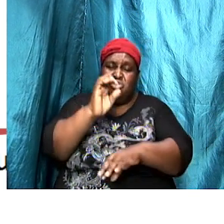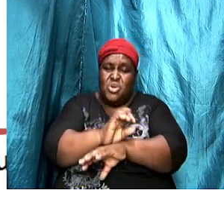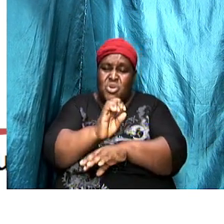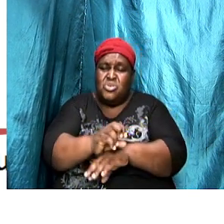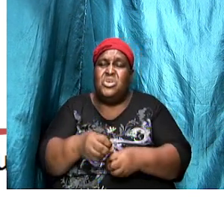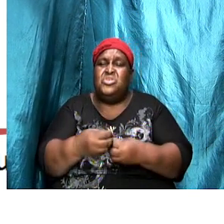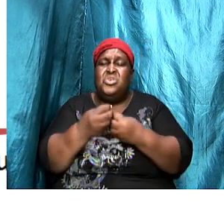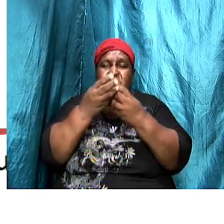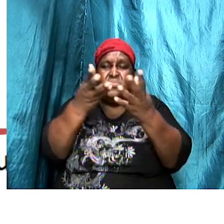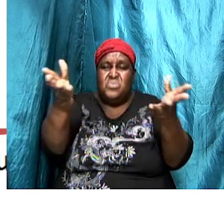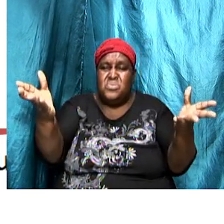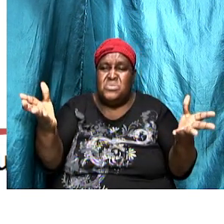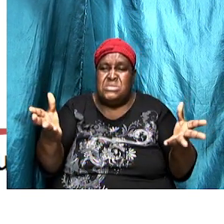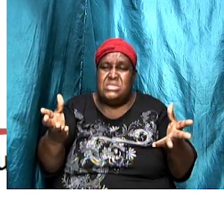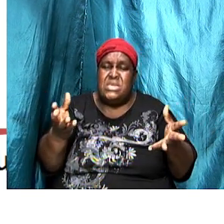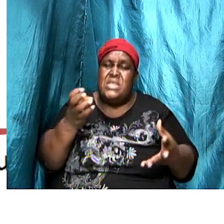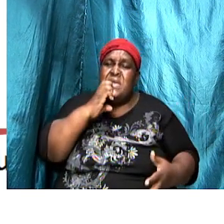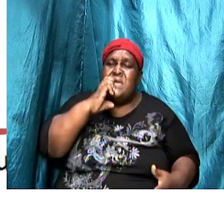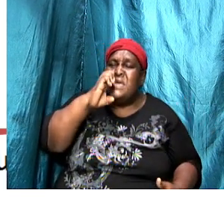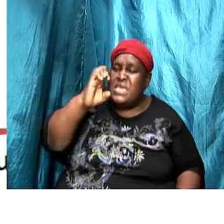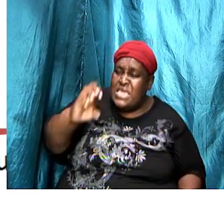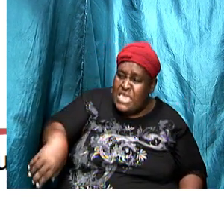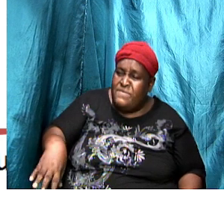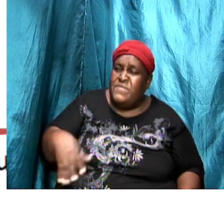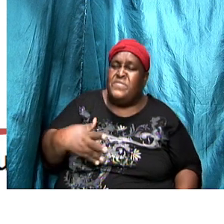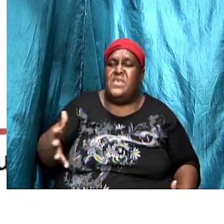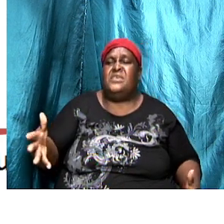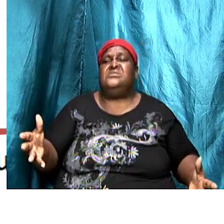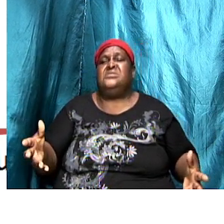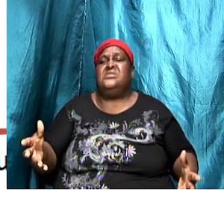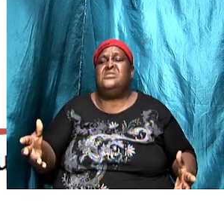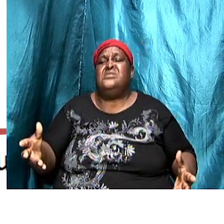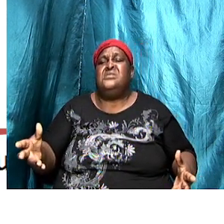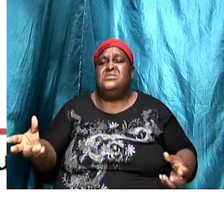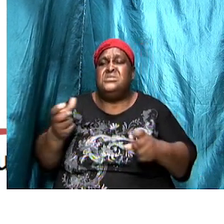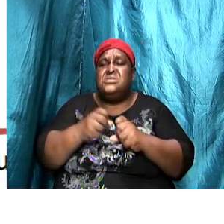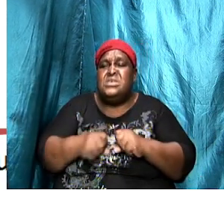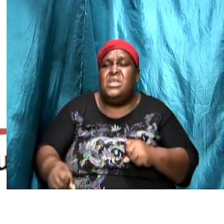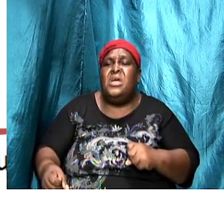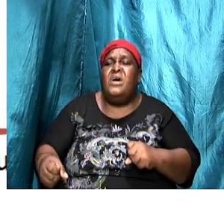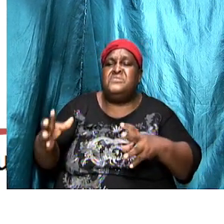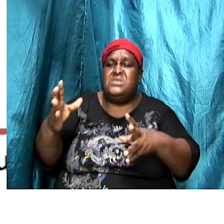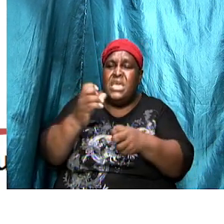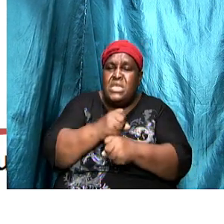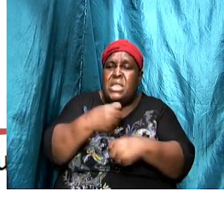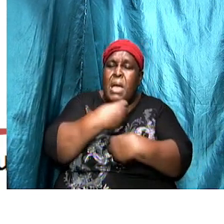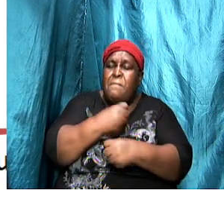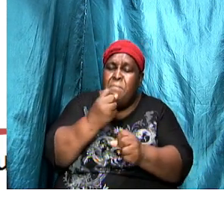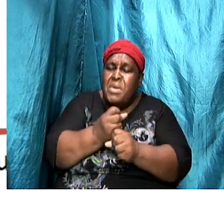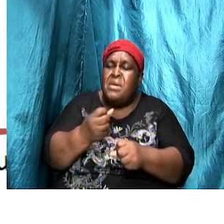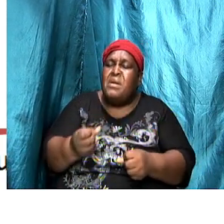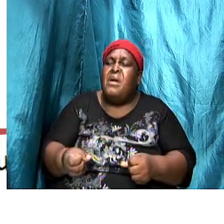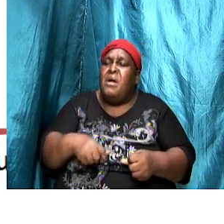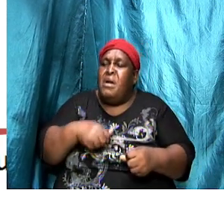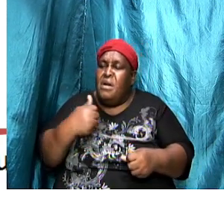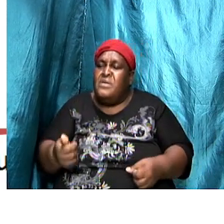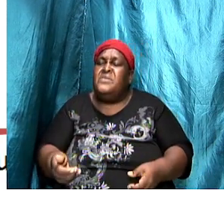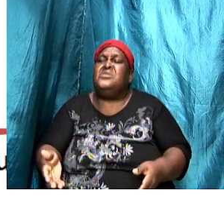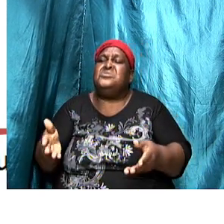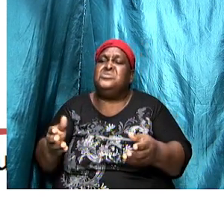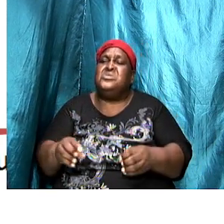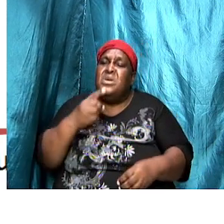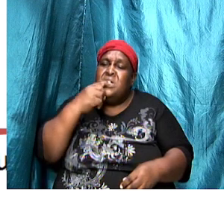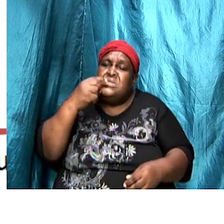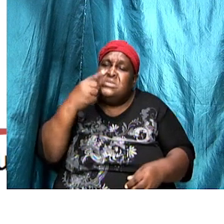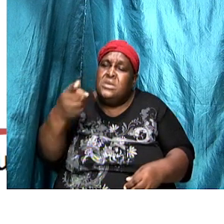that are evil instead of adopting it and just sitting down and allowing others to present things to